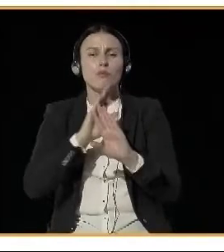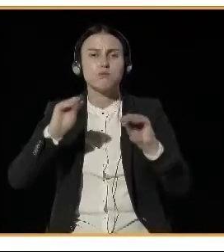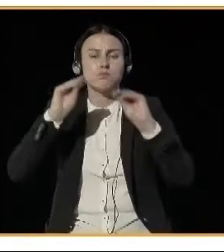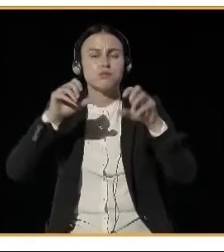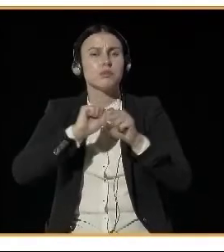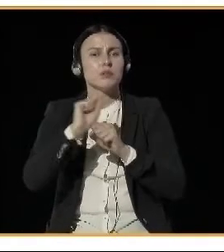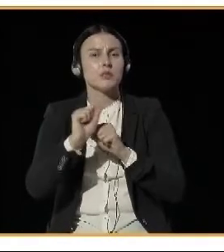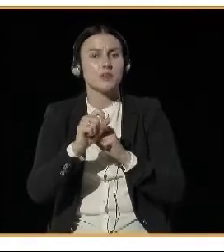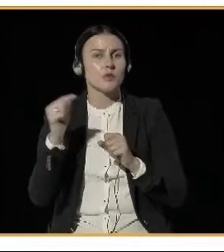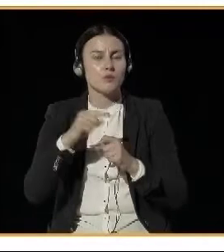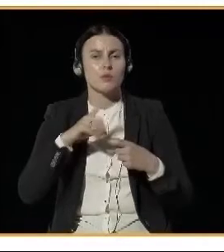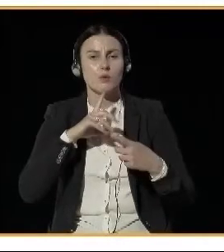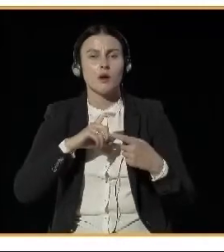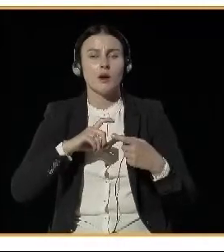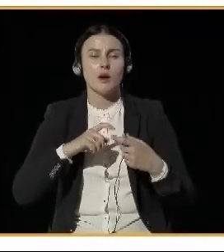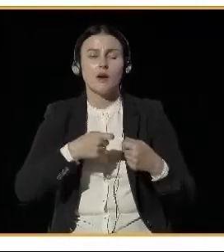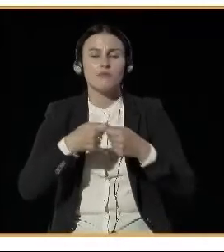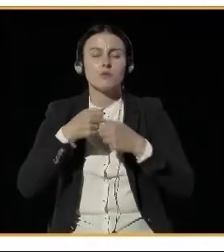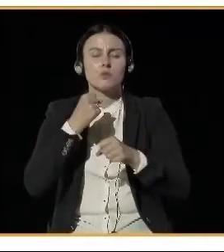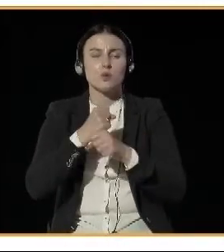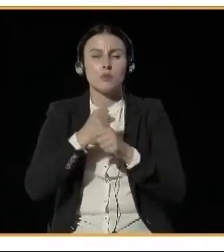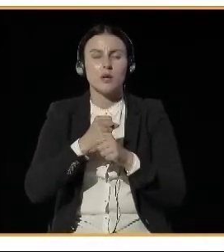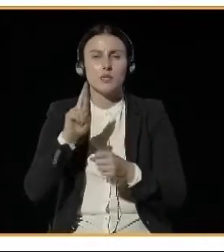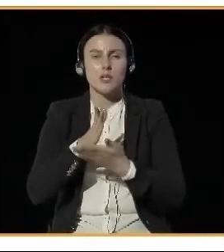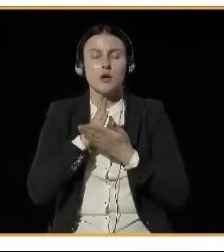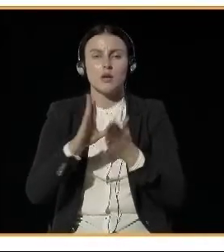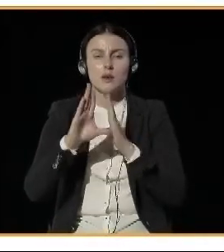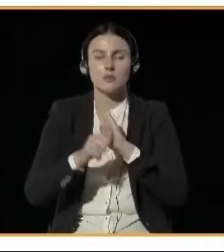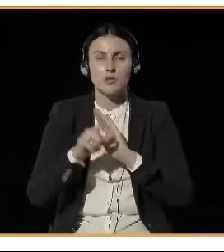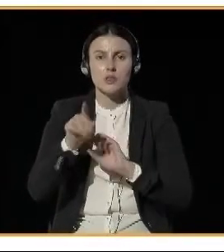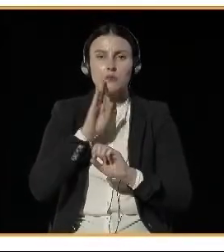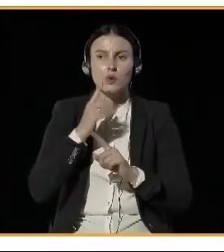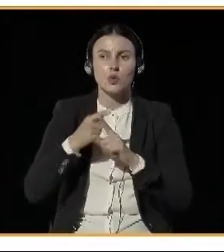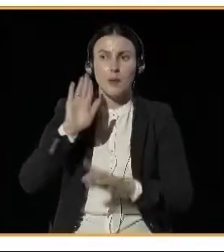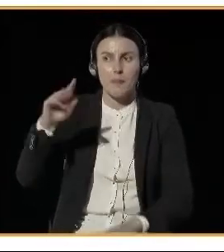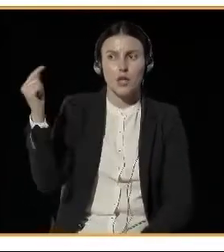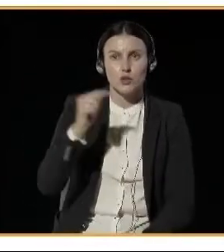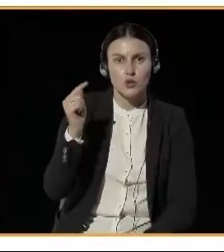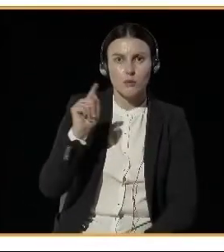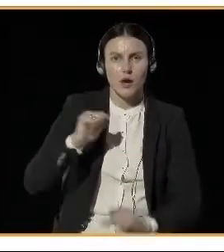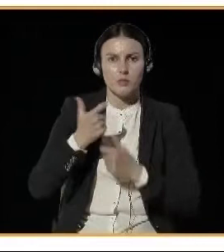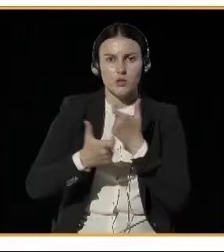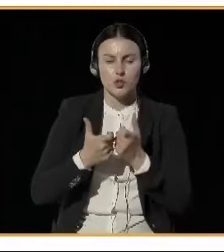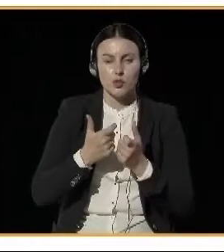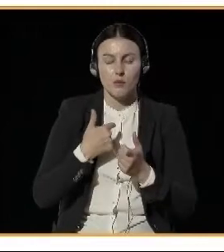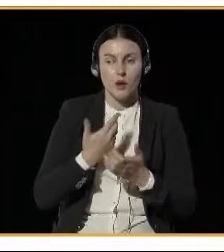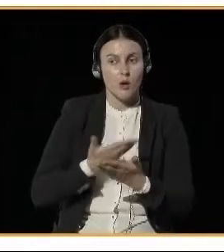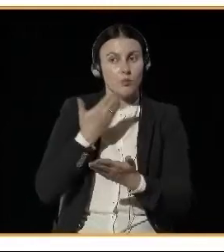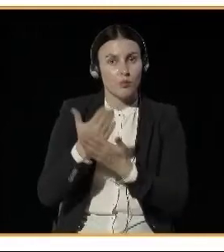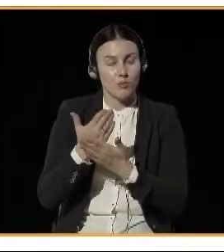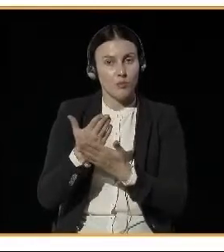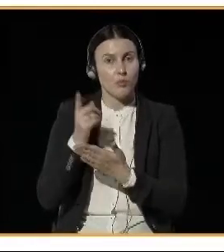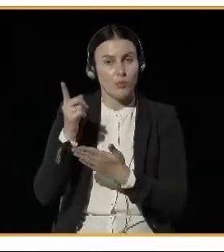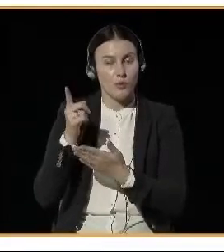that they are obliged to implement the measures. within the set timeframe, and they are obliged to allocate the